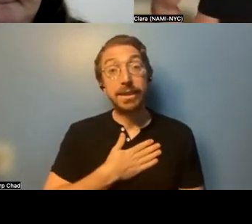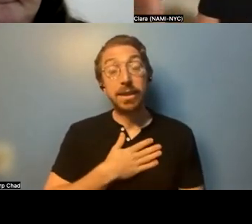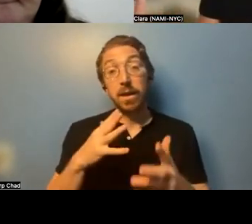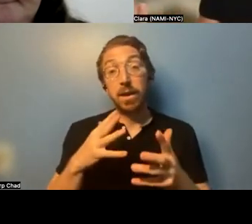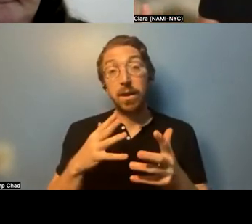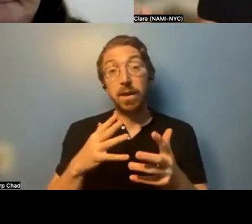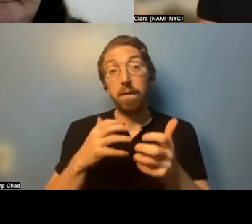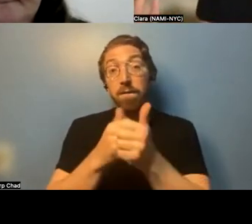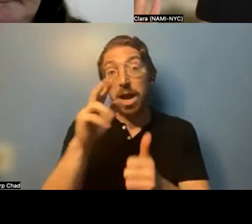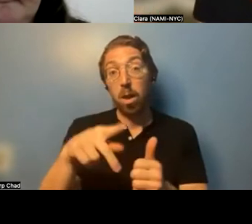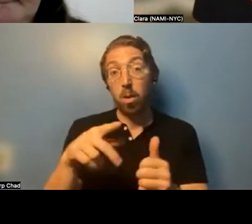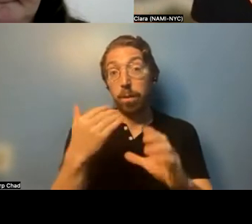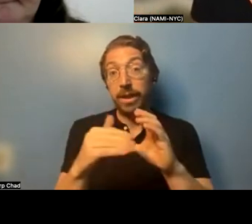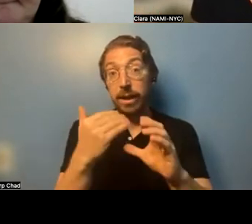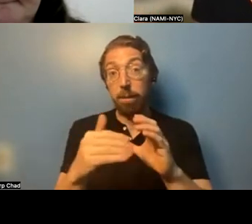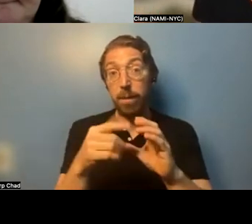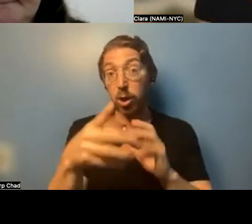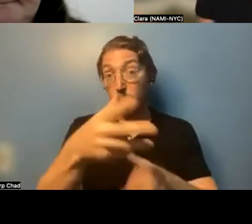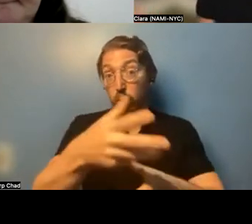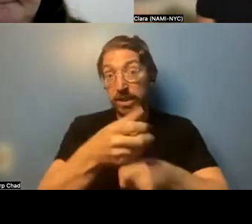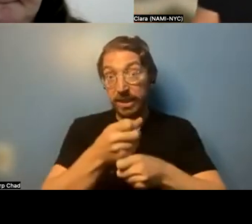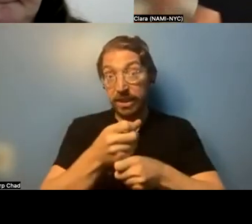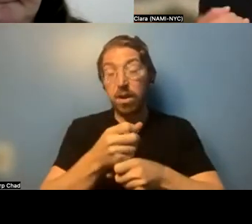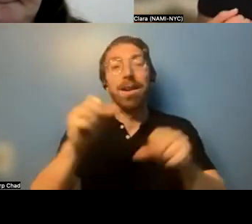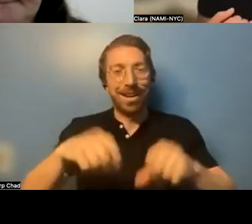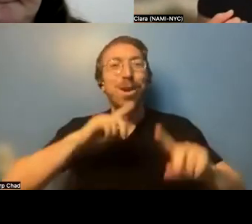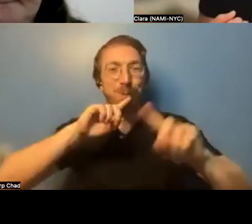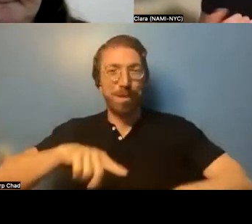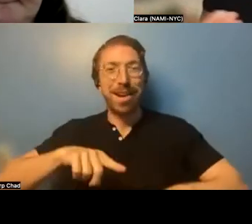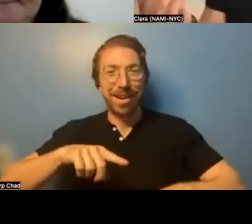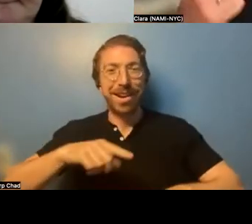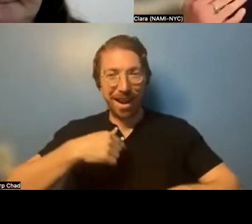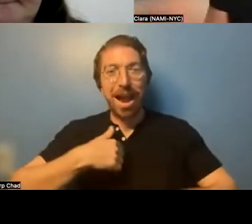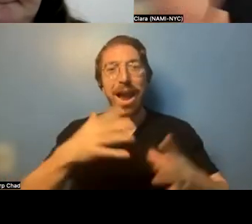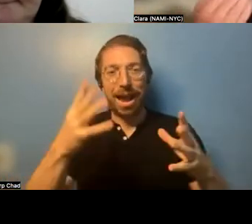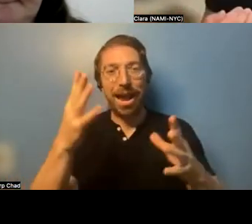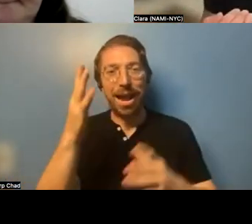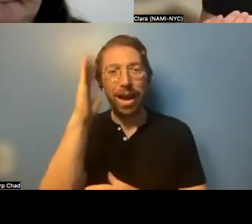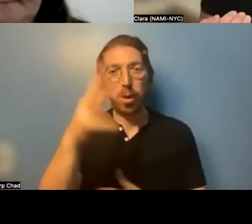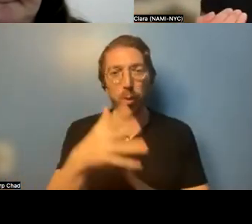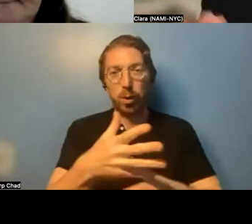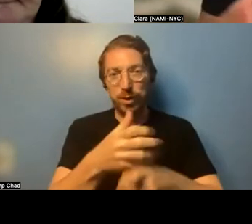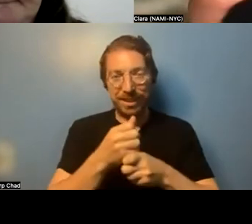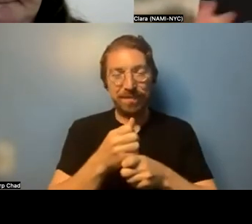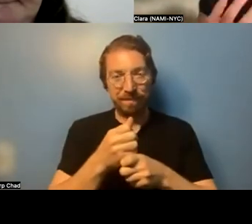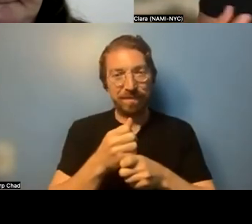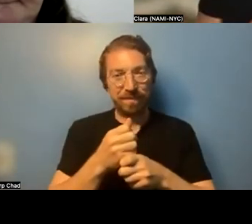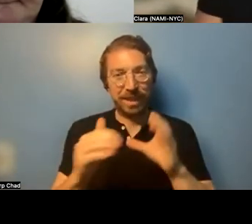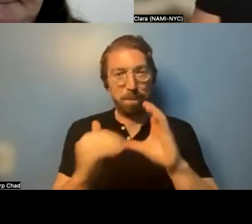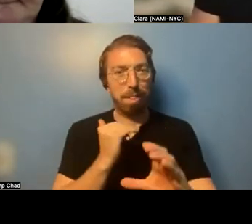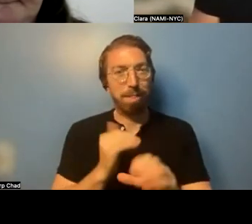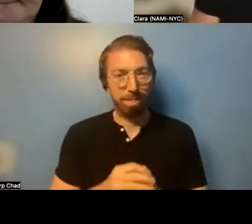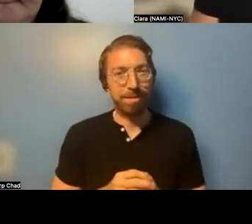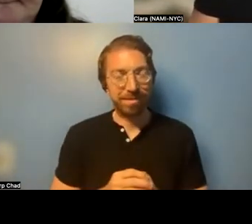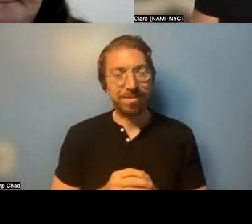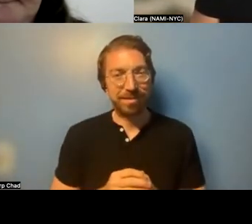you and additional resources email that you get. Um, I will get those, uh, I will get any replies that you send. So if you have any,